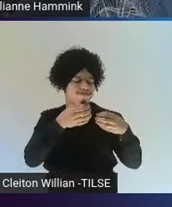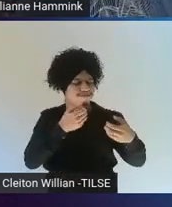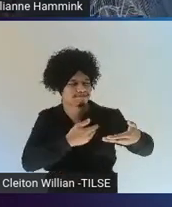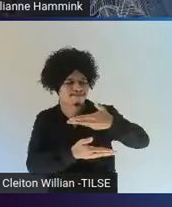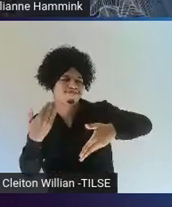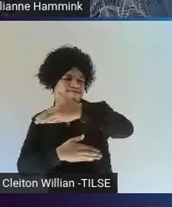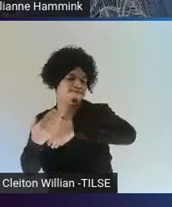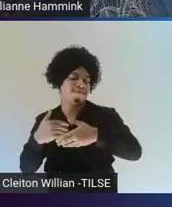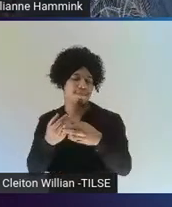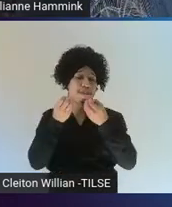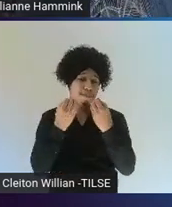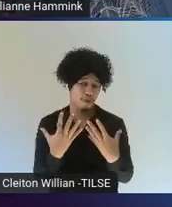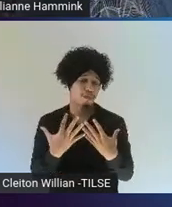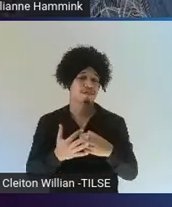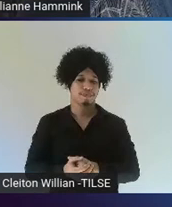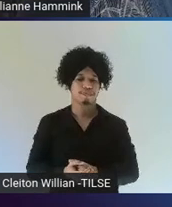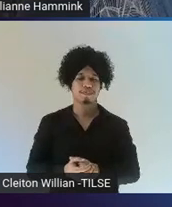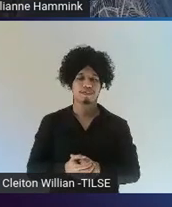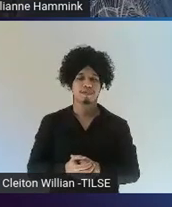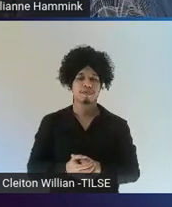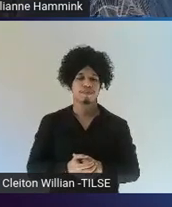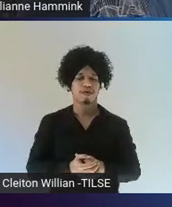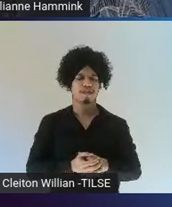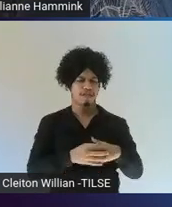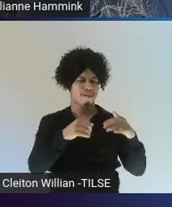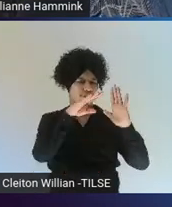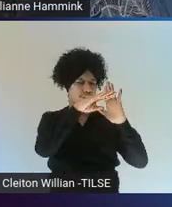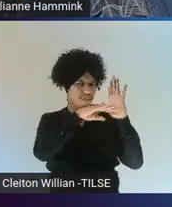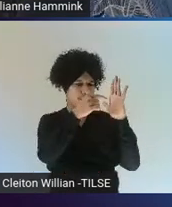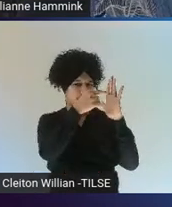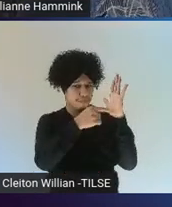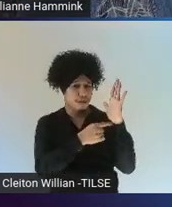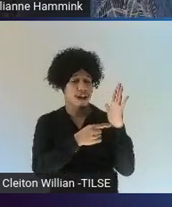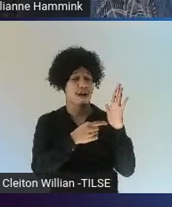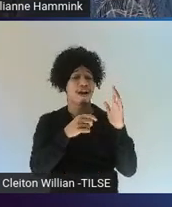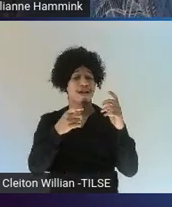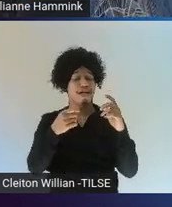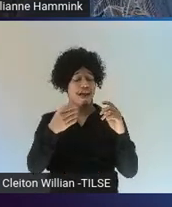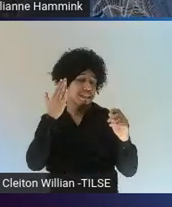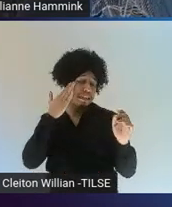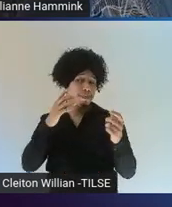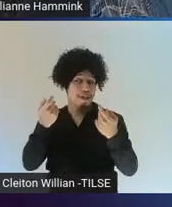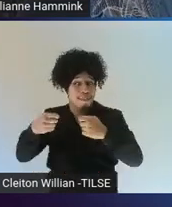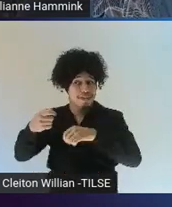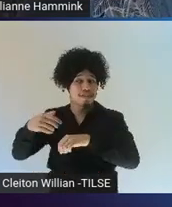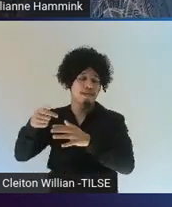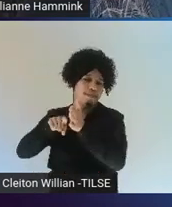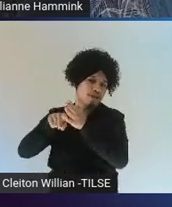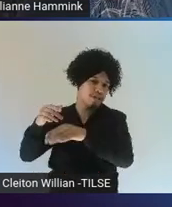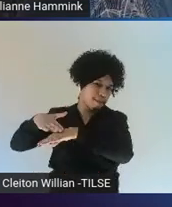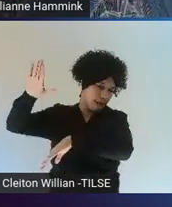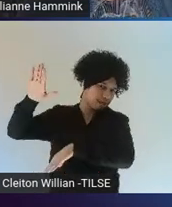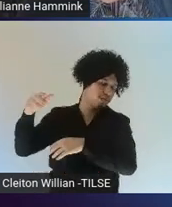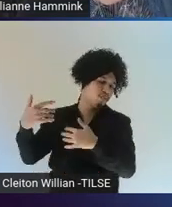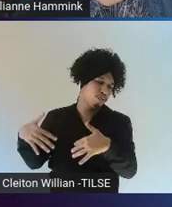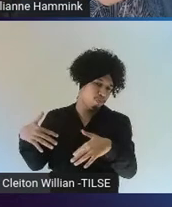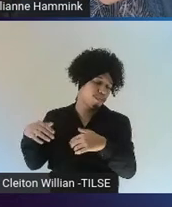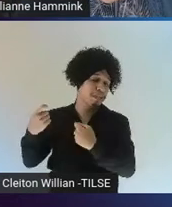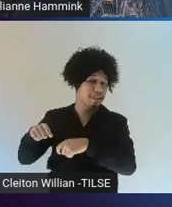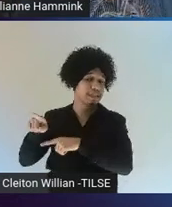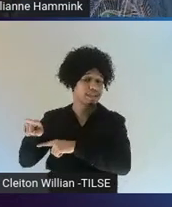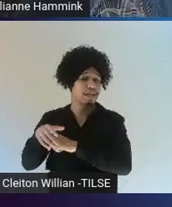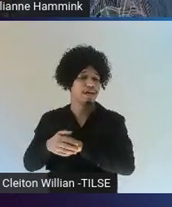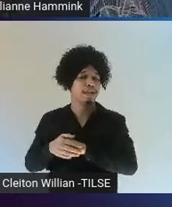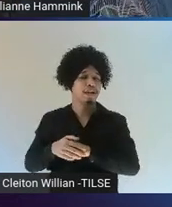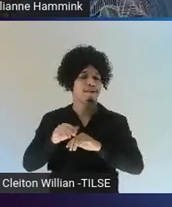at several points. And research is needed. So, what levels of English proficiency would make a student